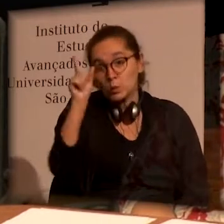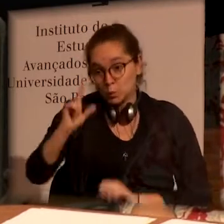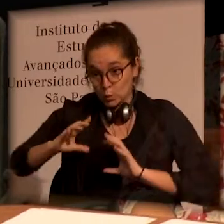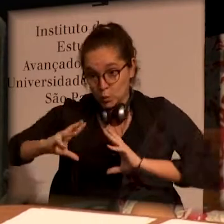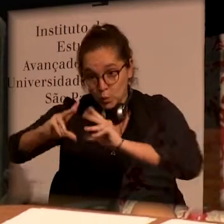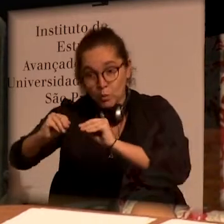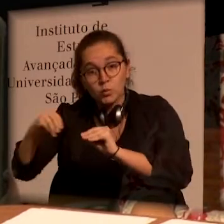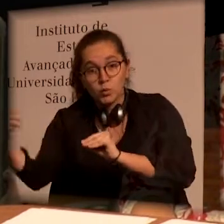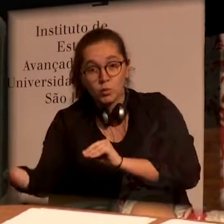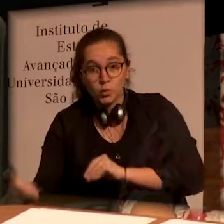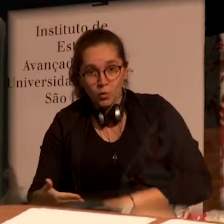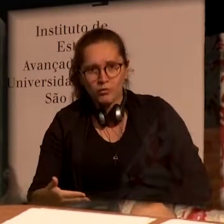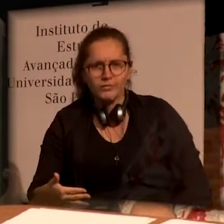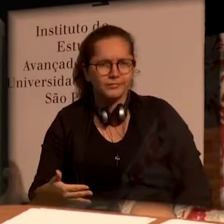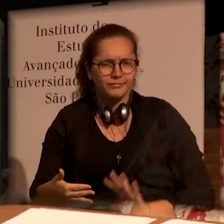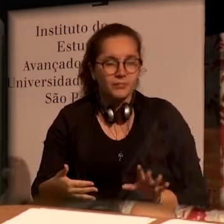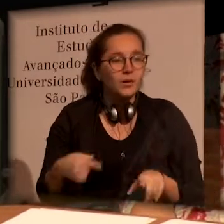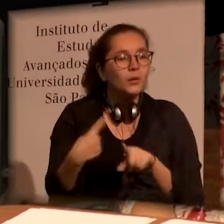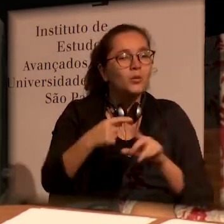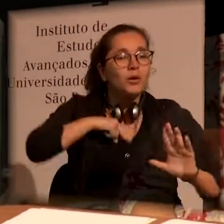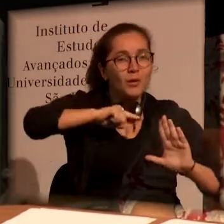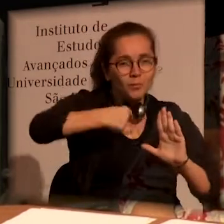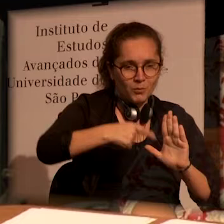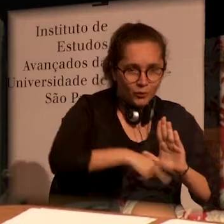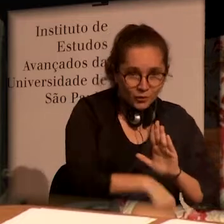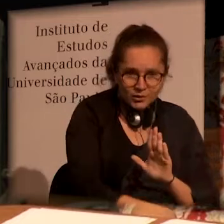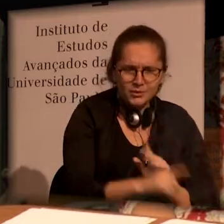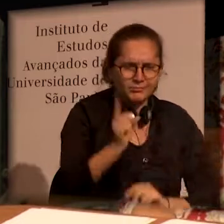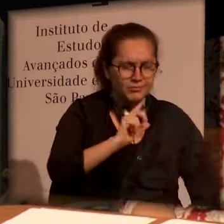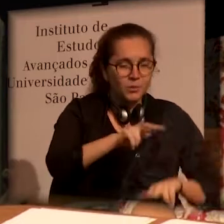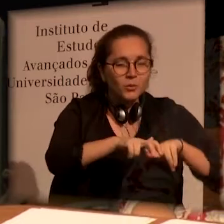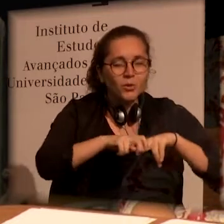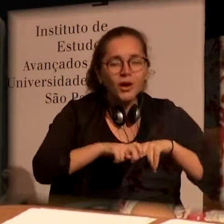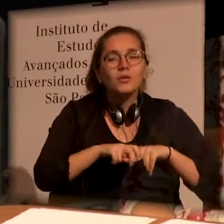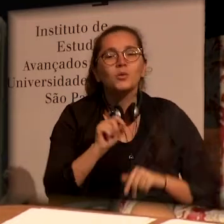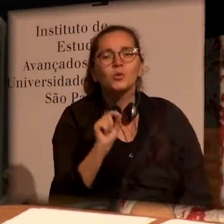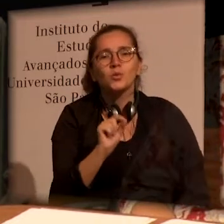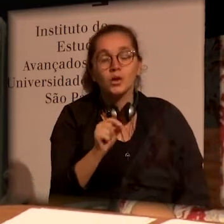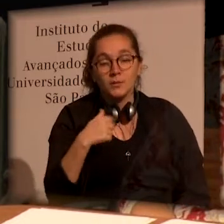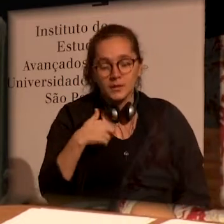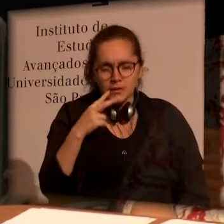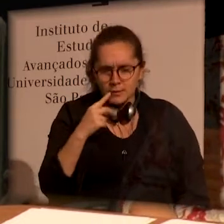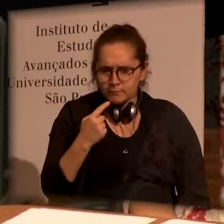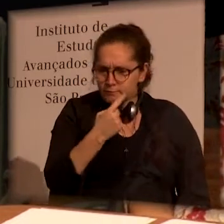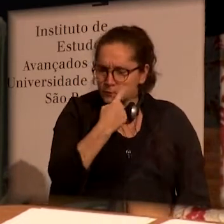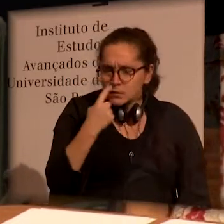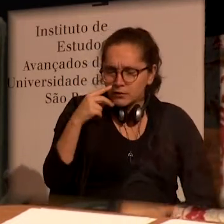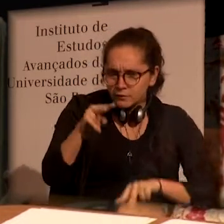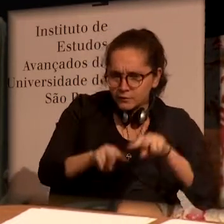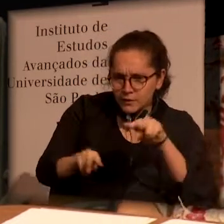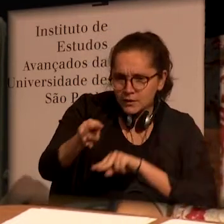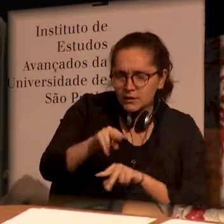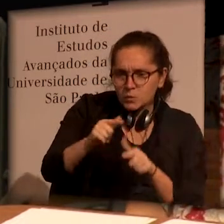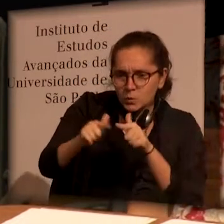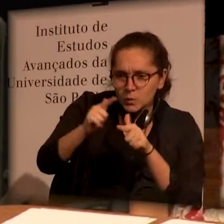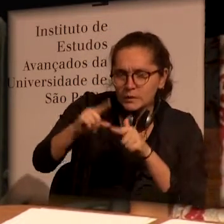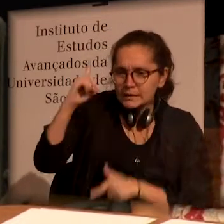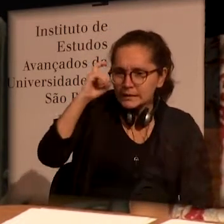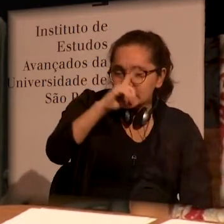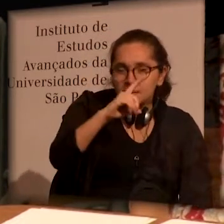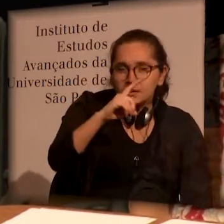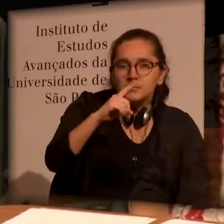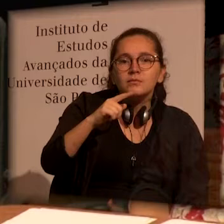When you can have the new or the whole, but not go in deep, in depth of it, but due